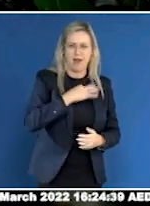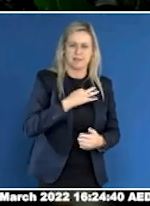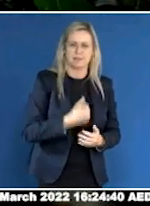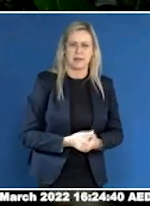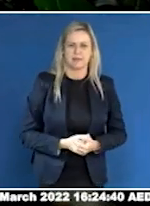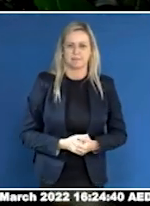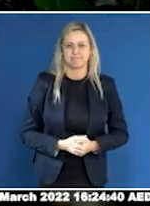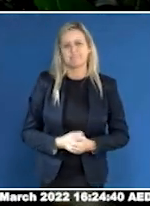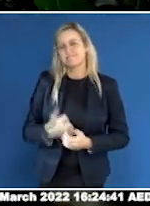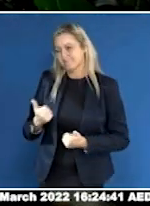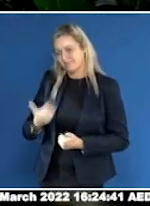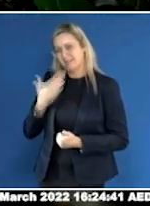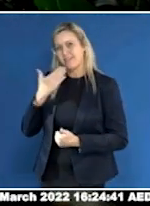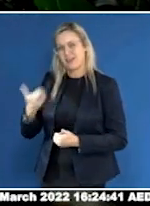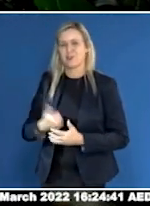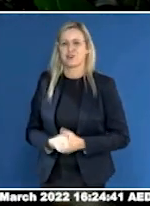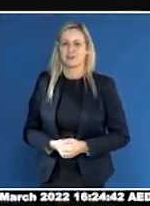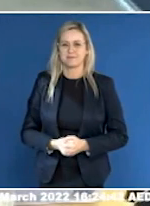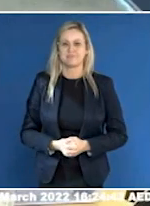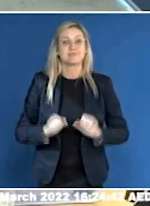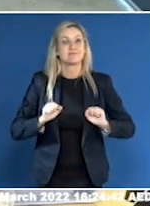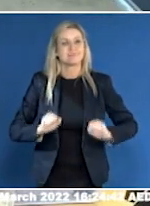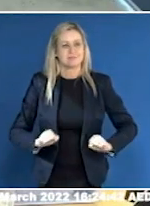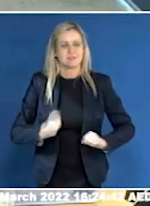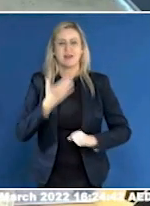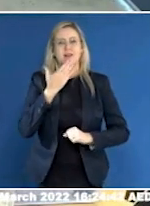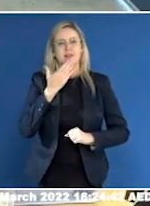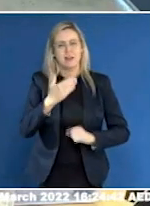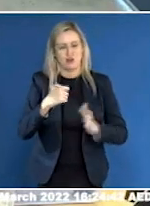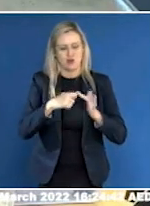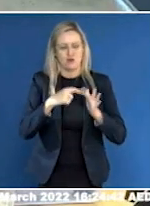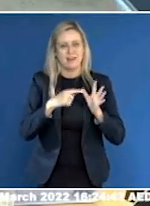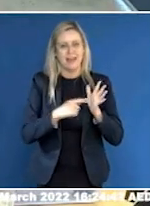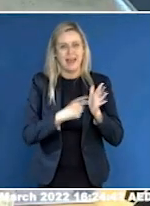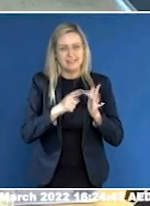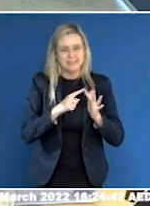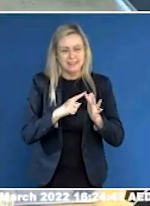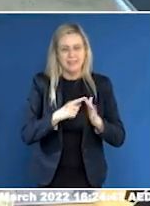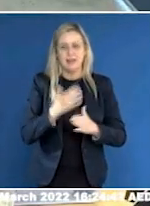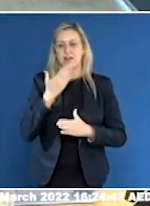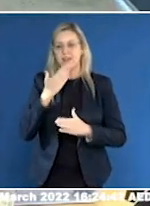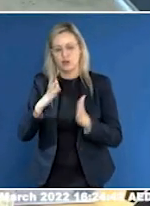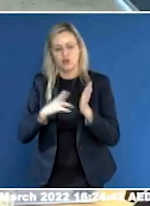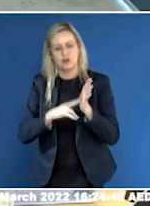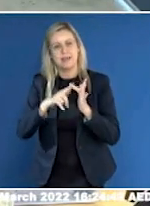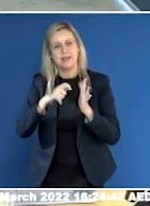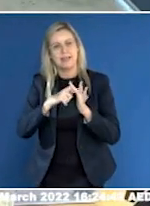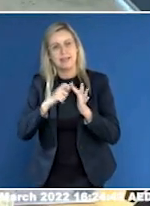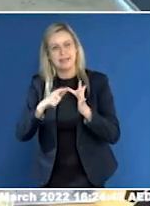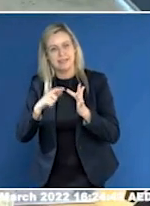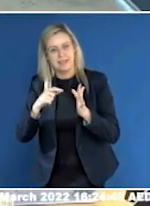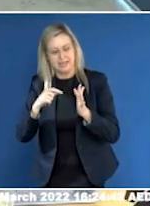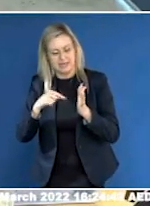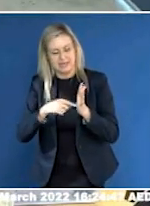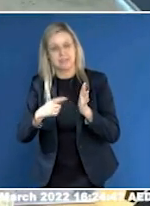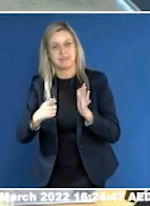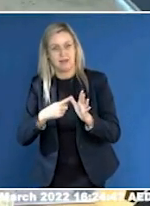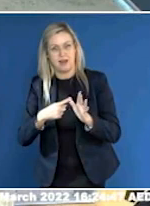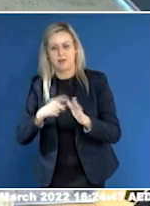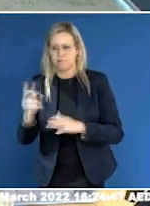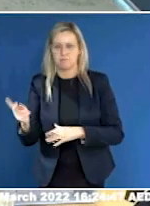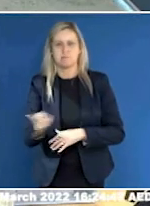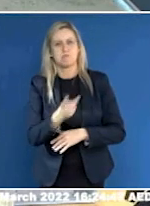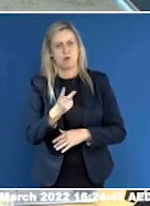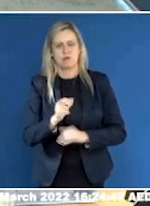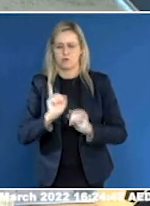Thank you very much, Katie, and thank you also to Makita, or to both of you, for the thought and care